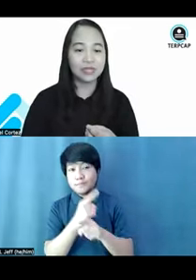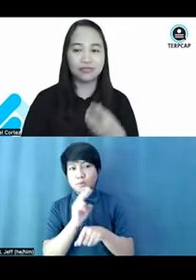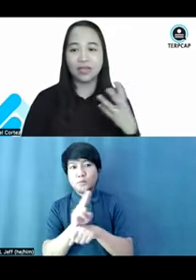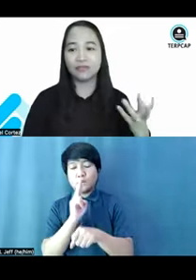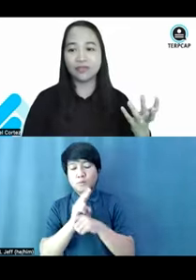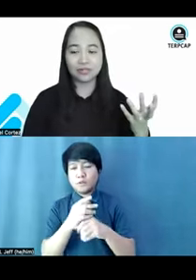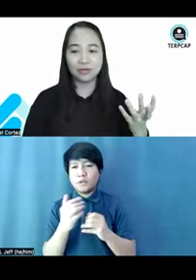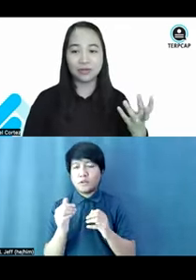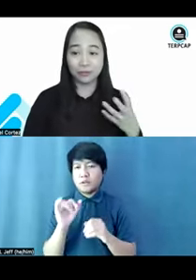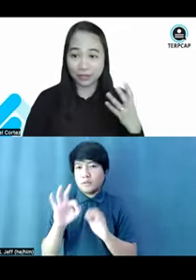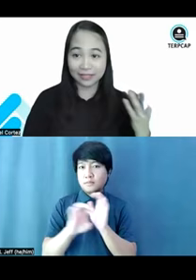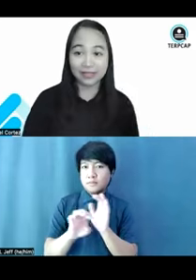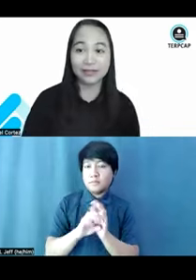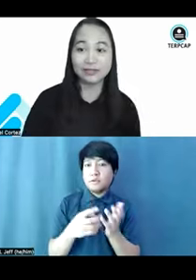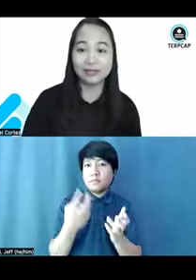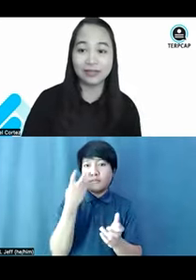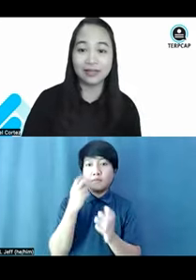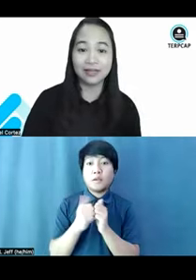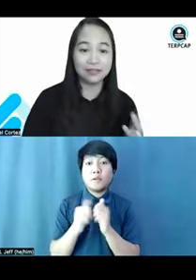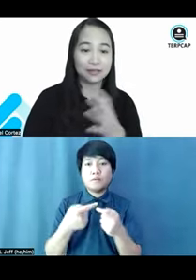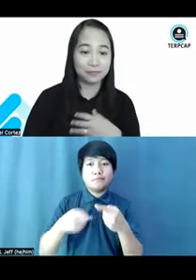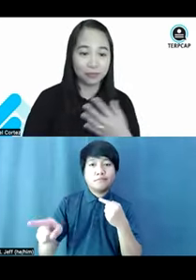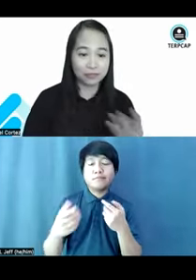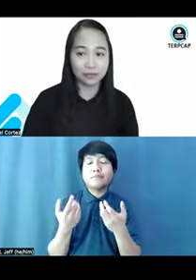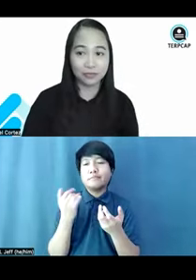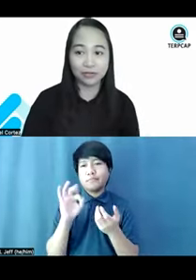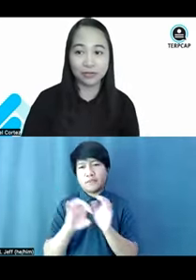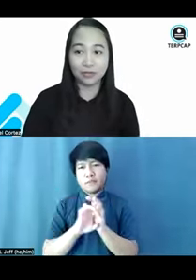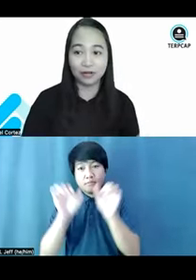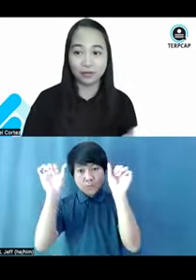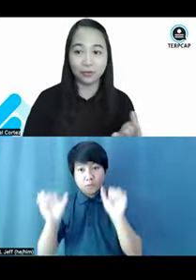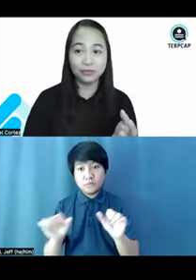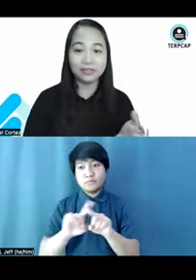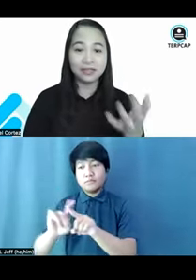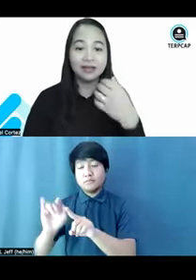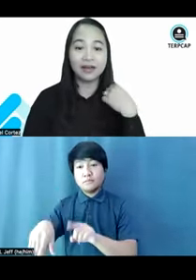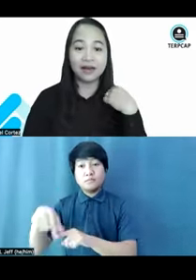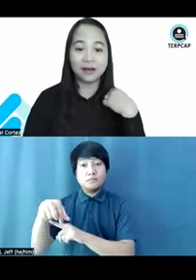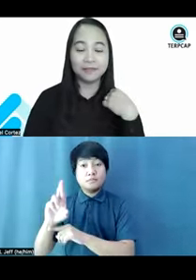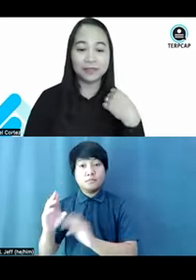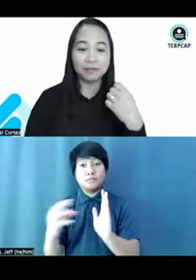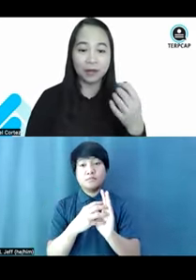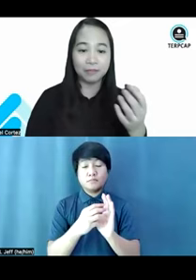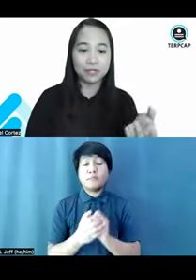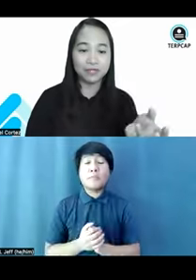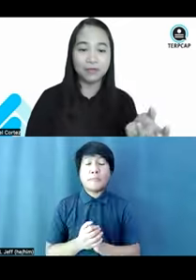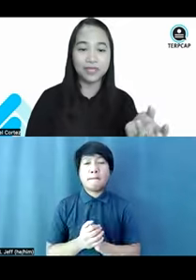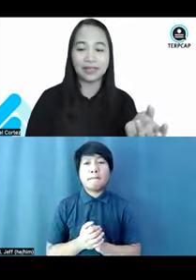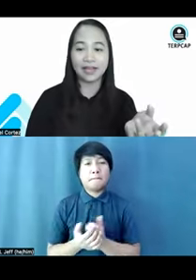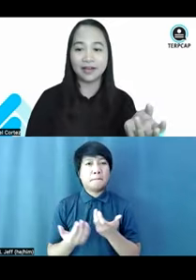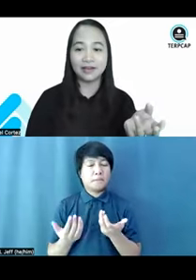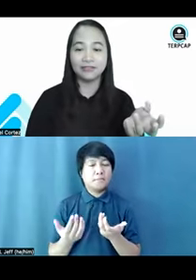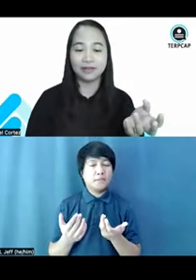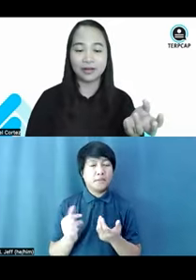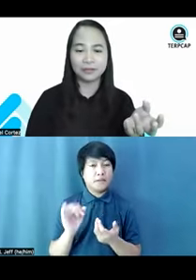So, if ever you still want to roll that out, there is a poster with a QR code, probably we